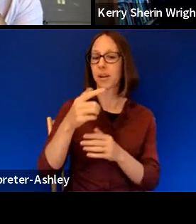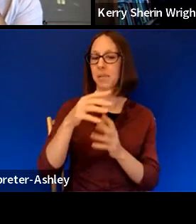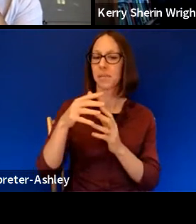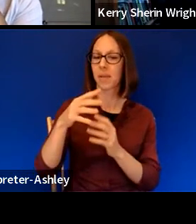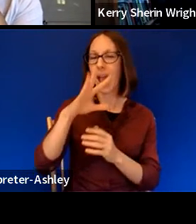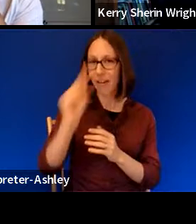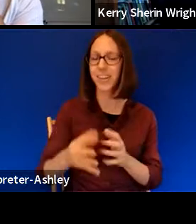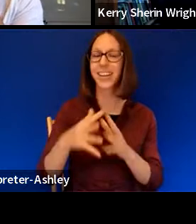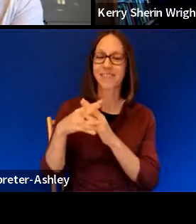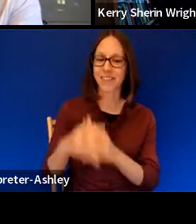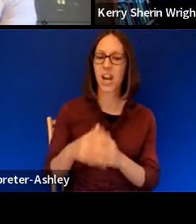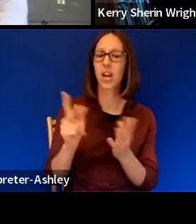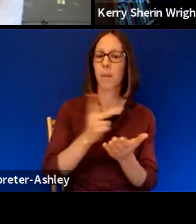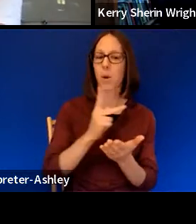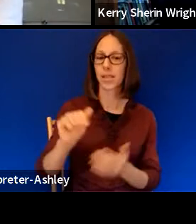too.